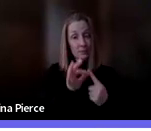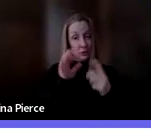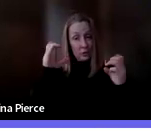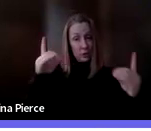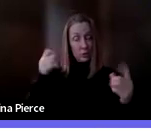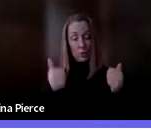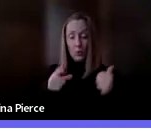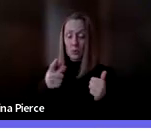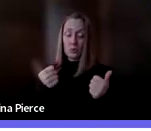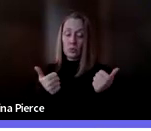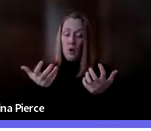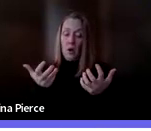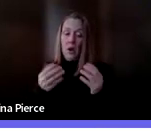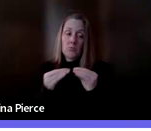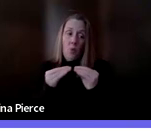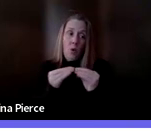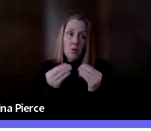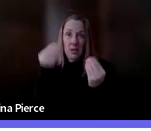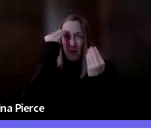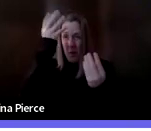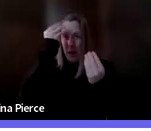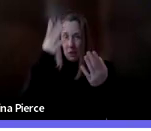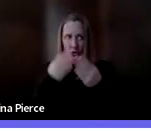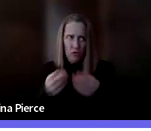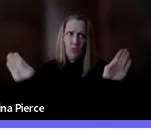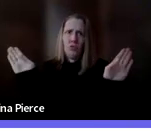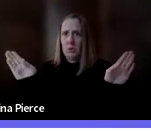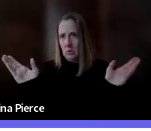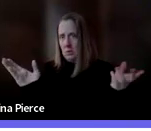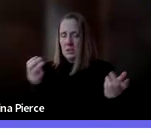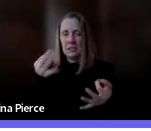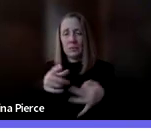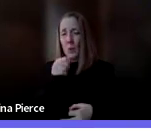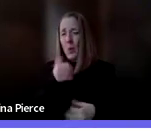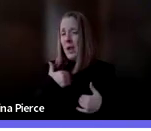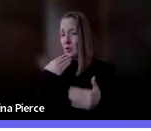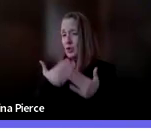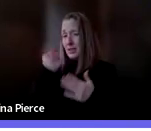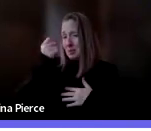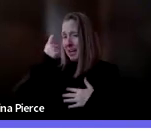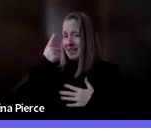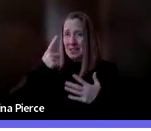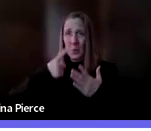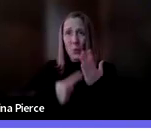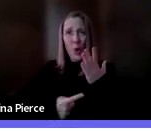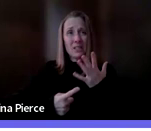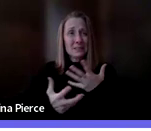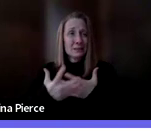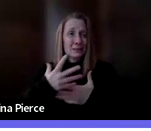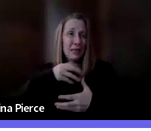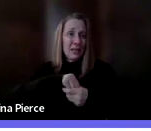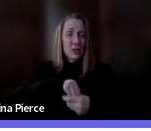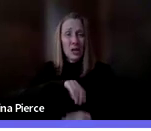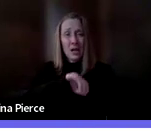information on disability in general. If you don't have a good understanding of what's in your IFSP